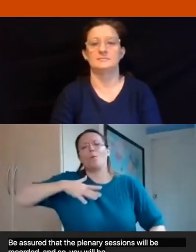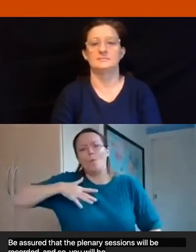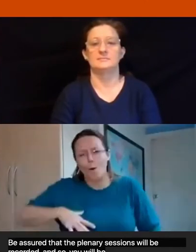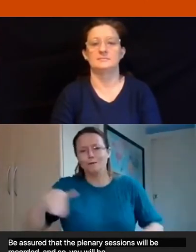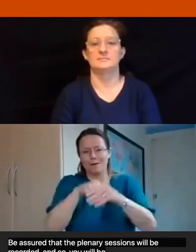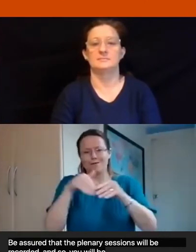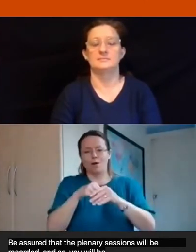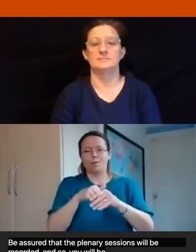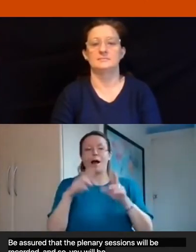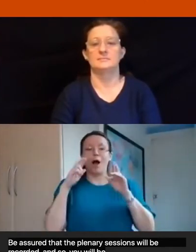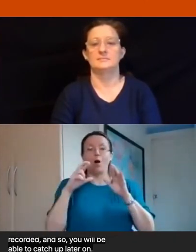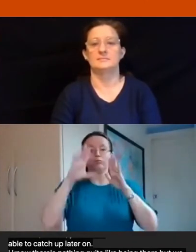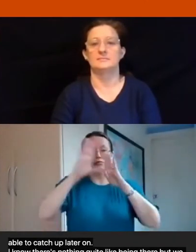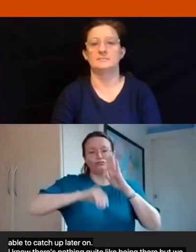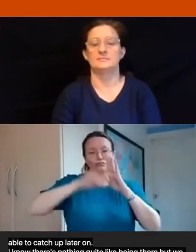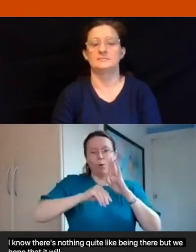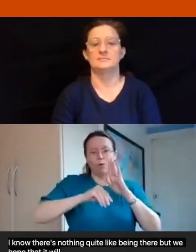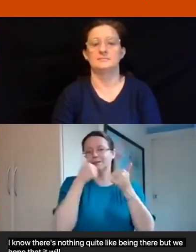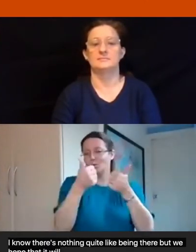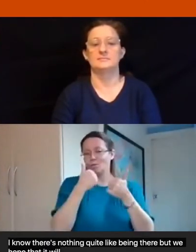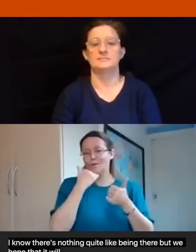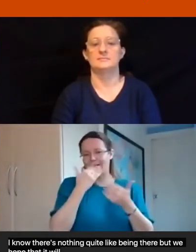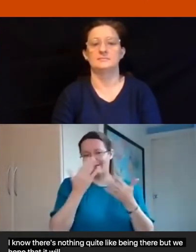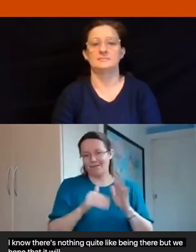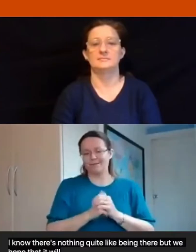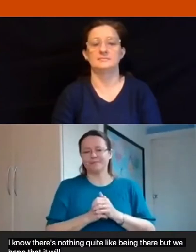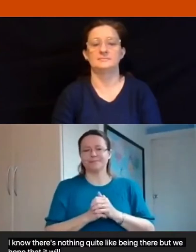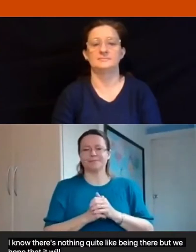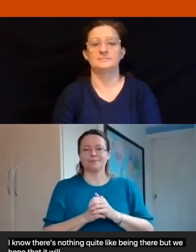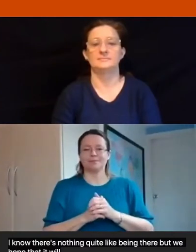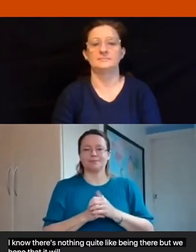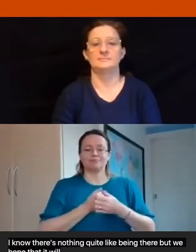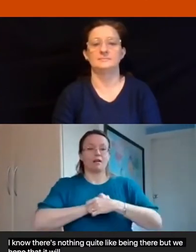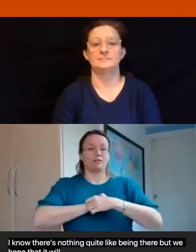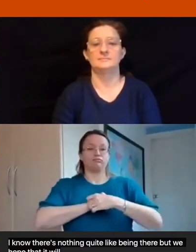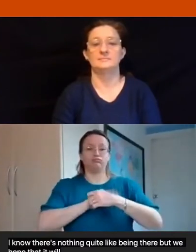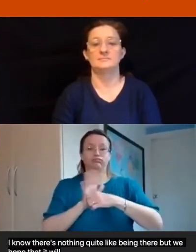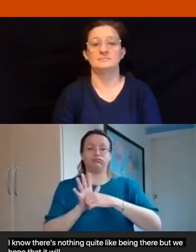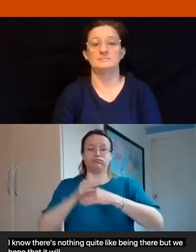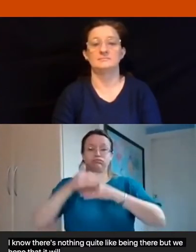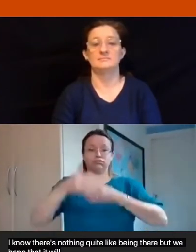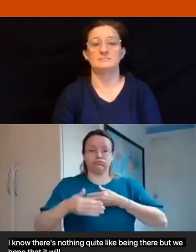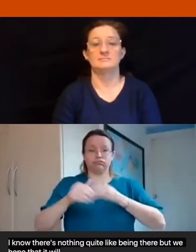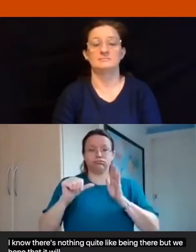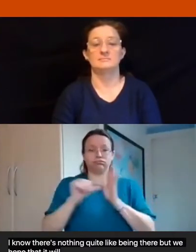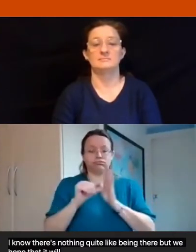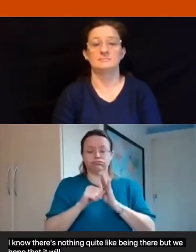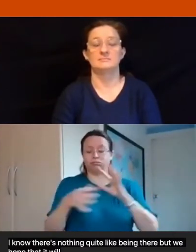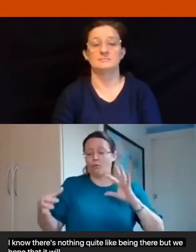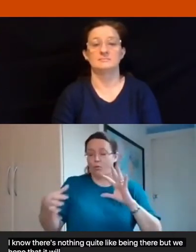be nearly as good during the pandemic it's been hard for many of us to find ways to connect